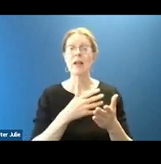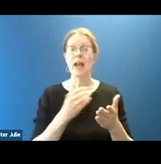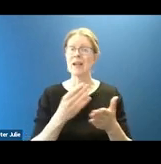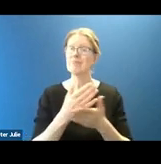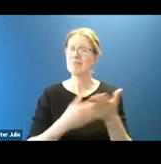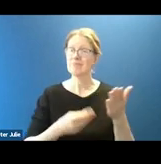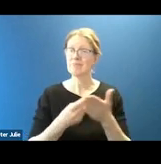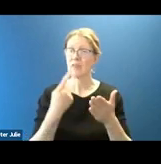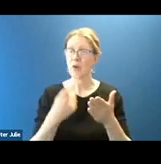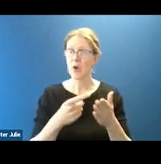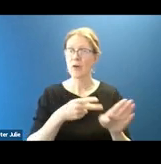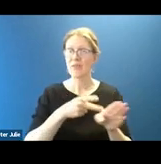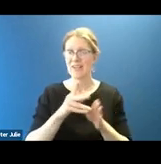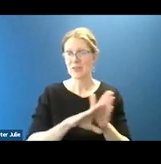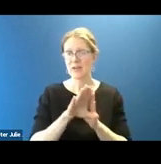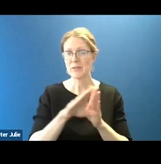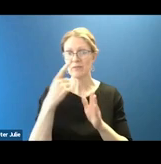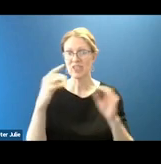professional development for art teachers.